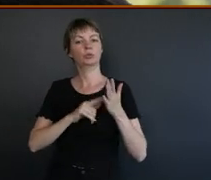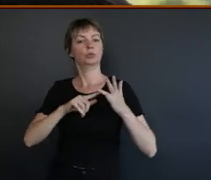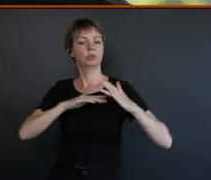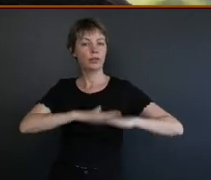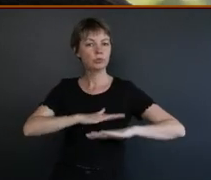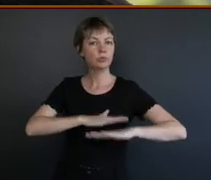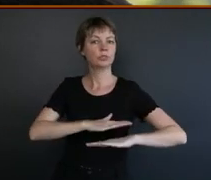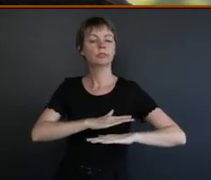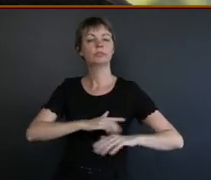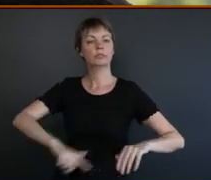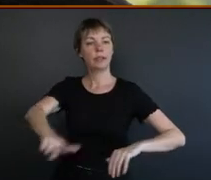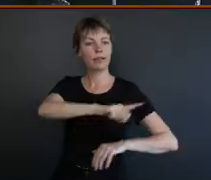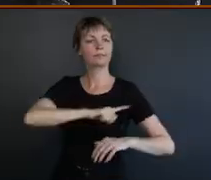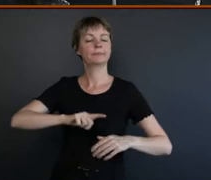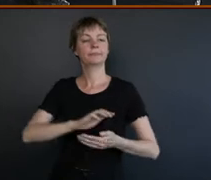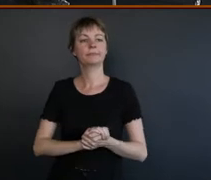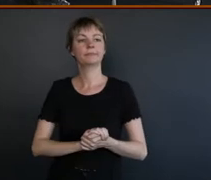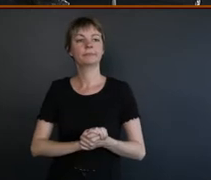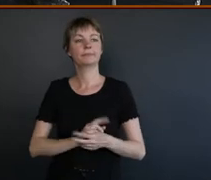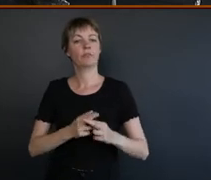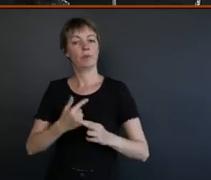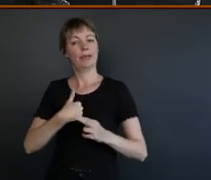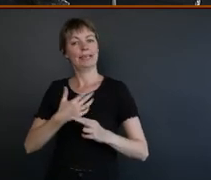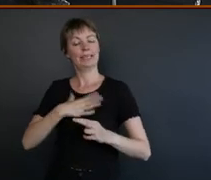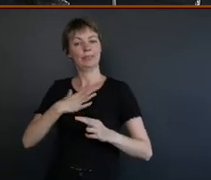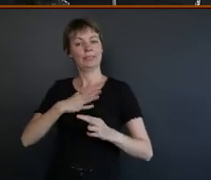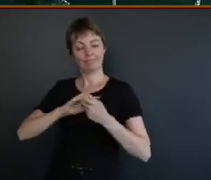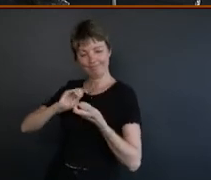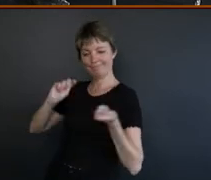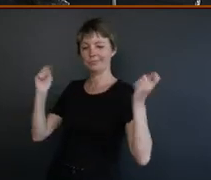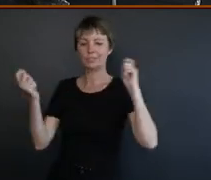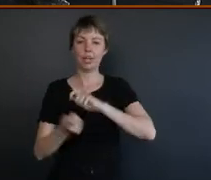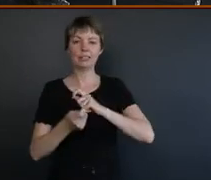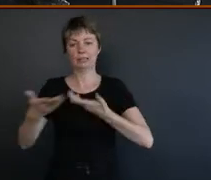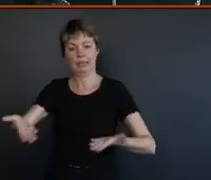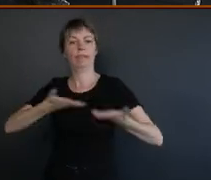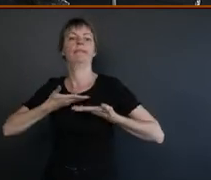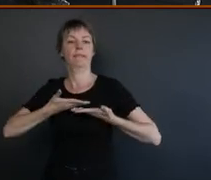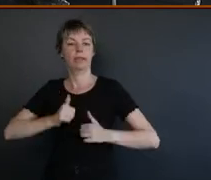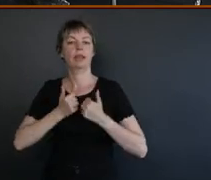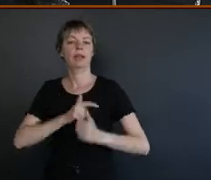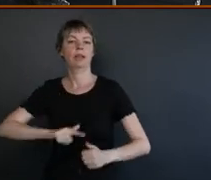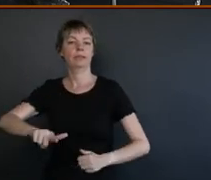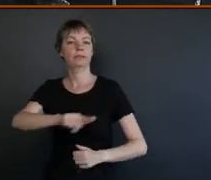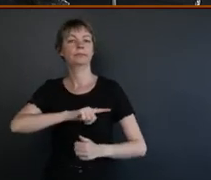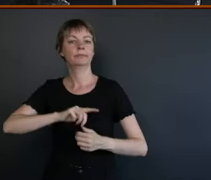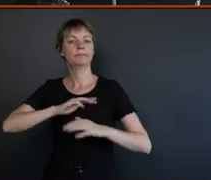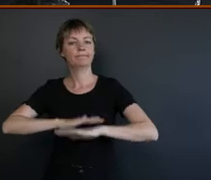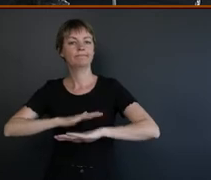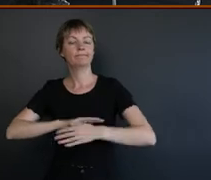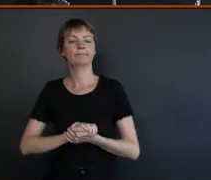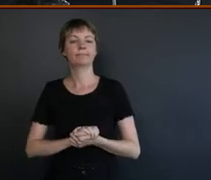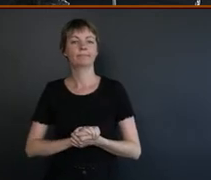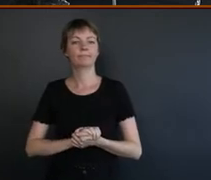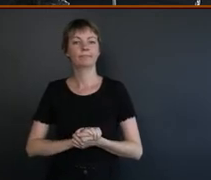So, yeah, for me, it's about rectifying dispossession in the form of giving us our land back, recognising